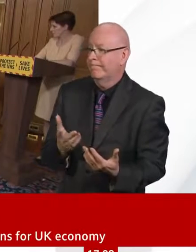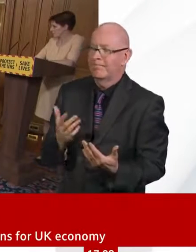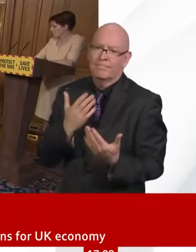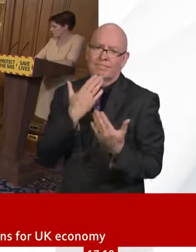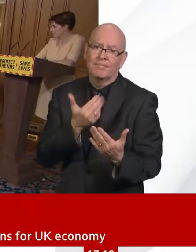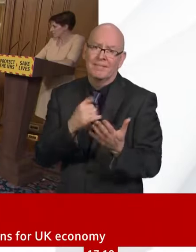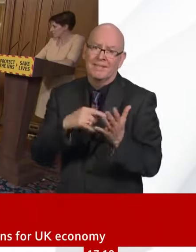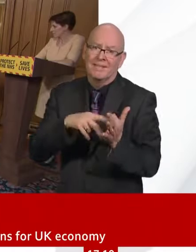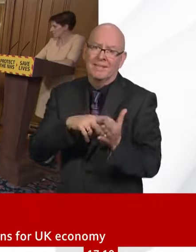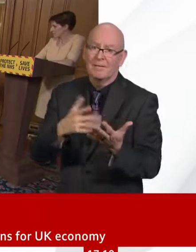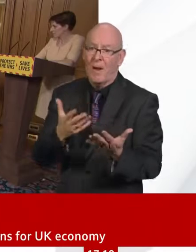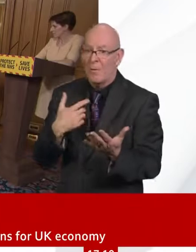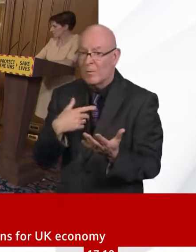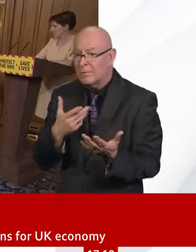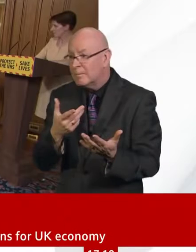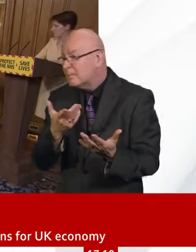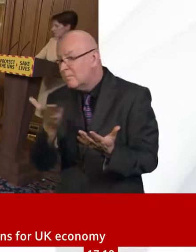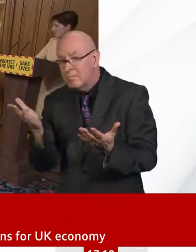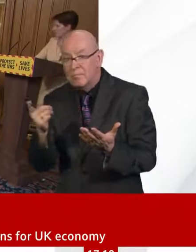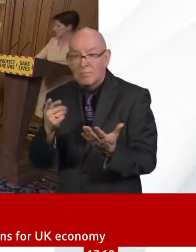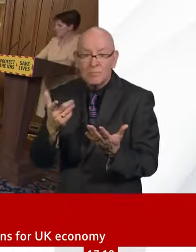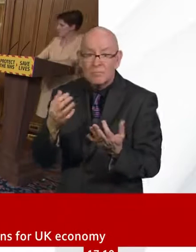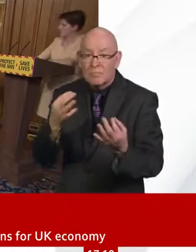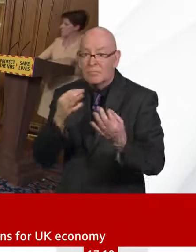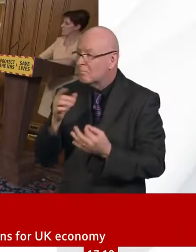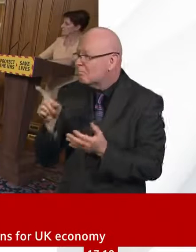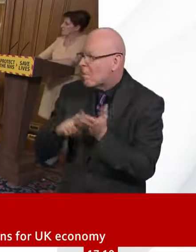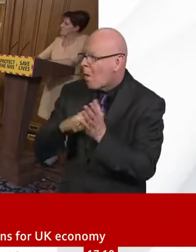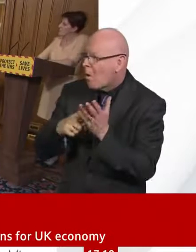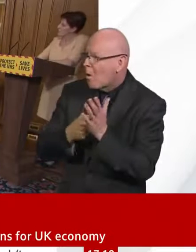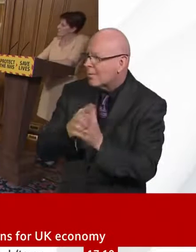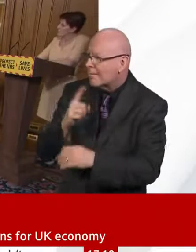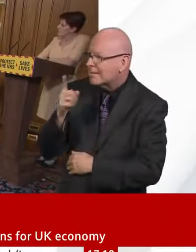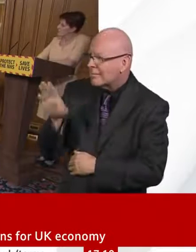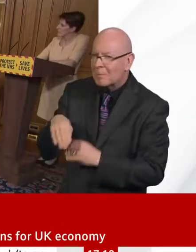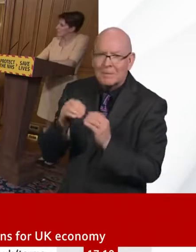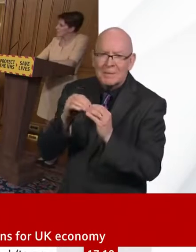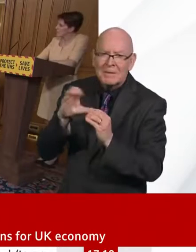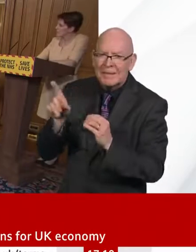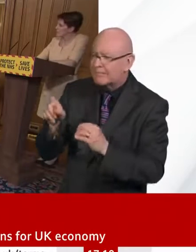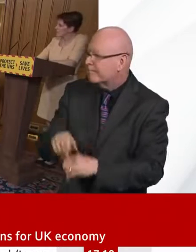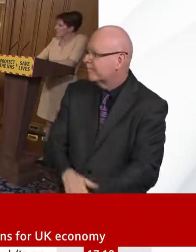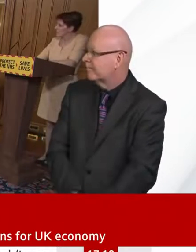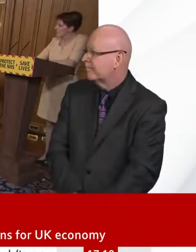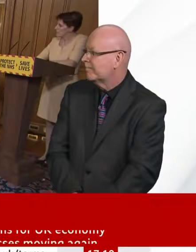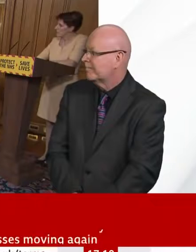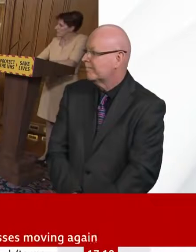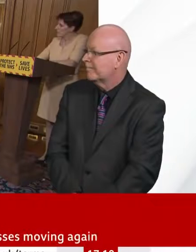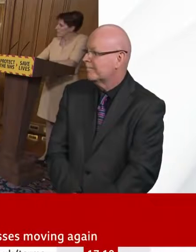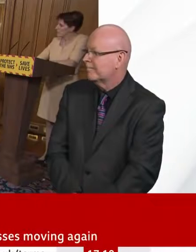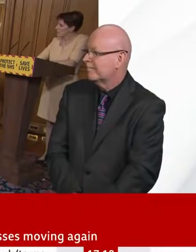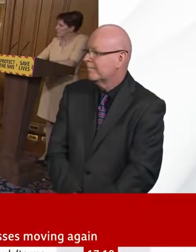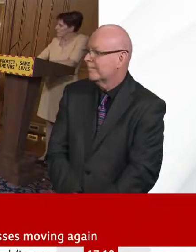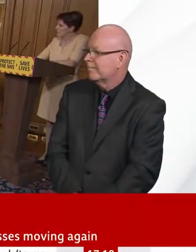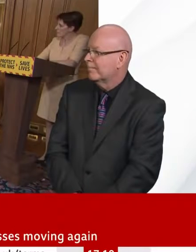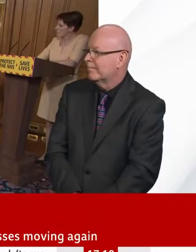People are, of course, devastated by the numbers of people losing their lives. But tonight, with warnings of two million extra people unemployed, people